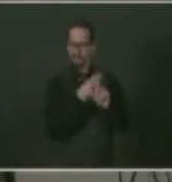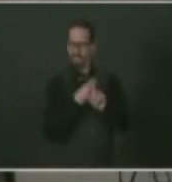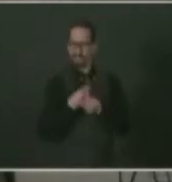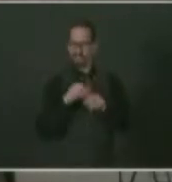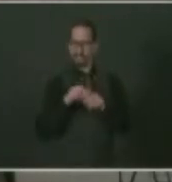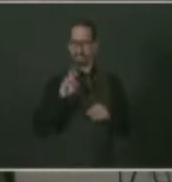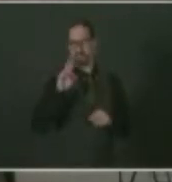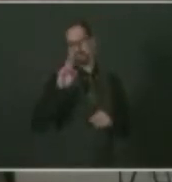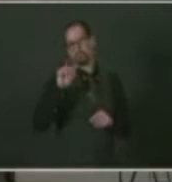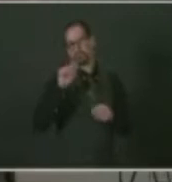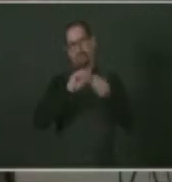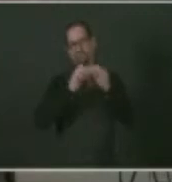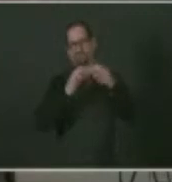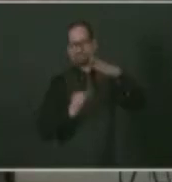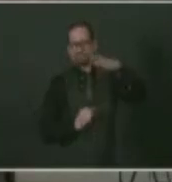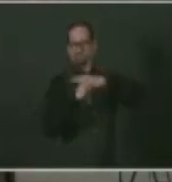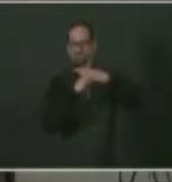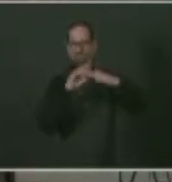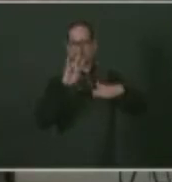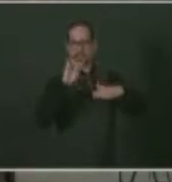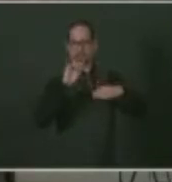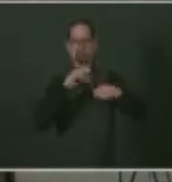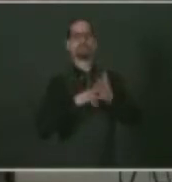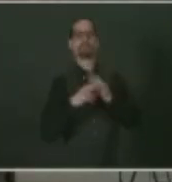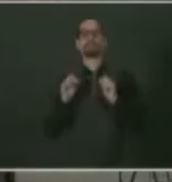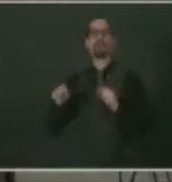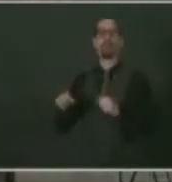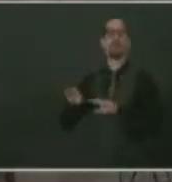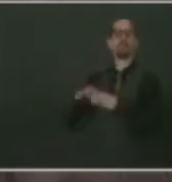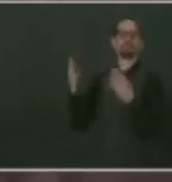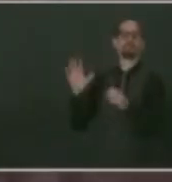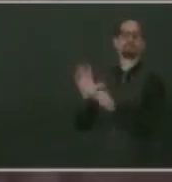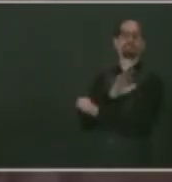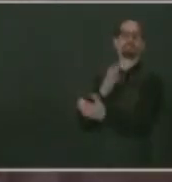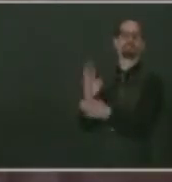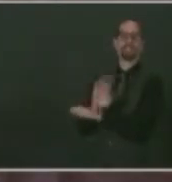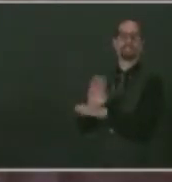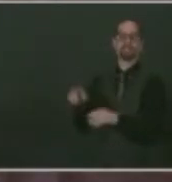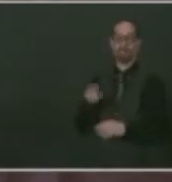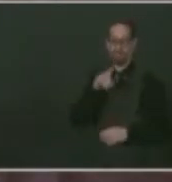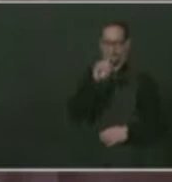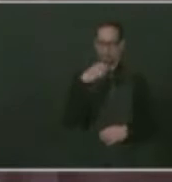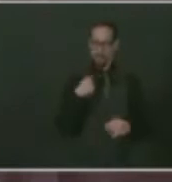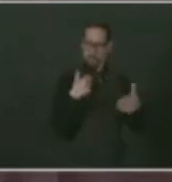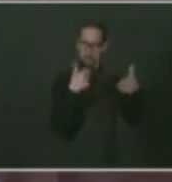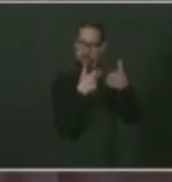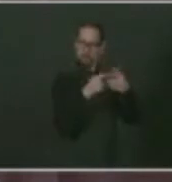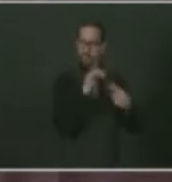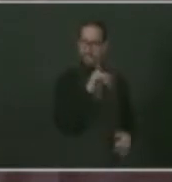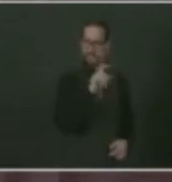completely reopen the economy. Two questions. Number one, how close are we to that? And number two, what are you measuring 70% of?